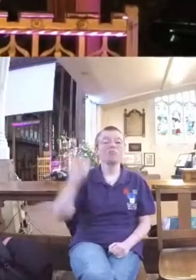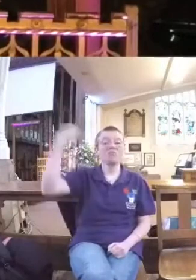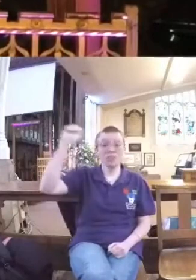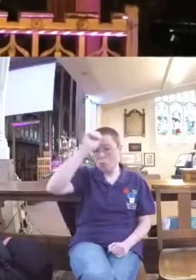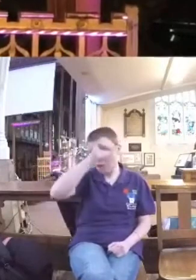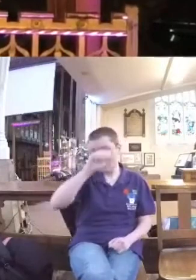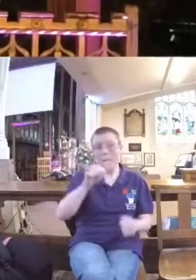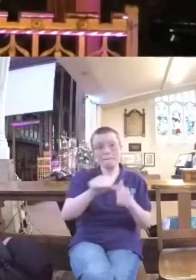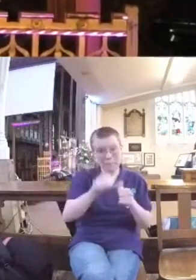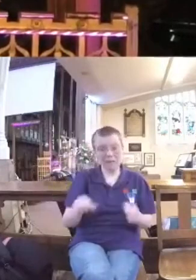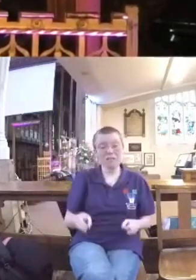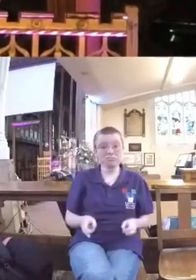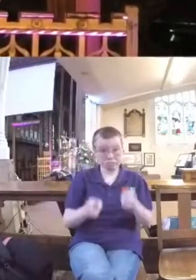us.